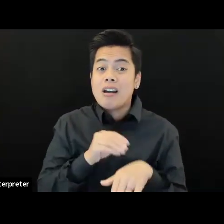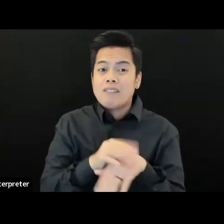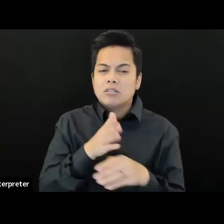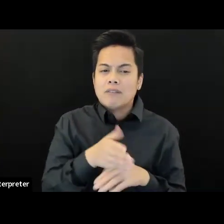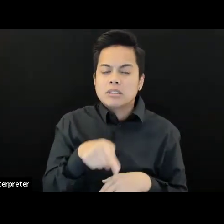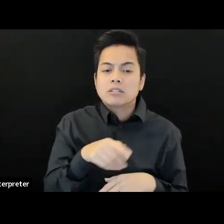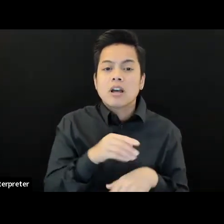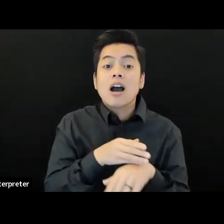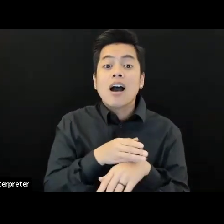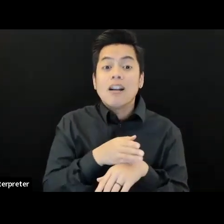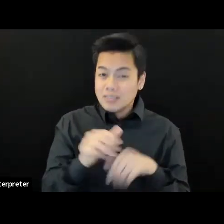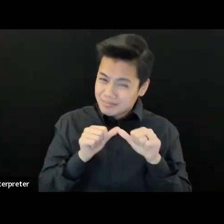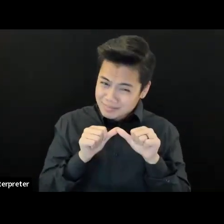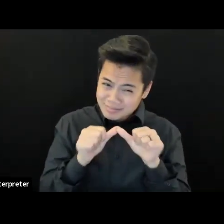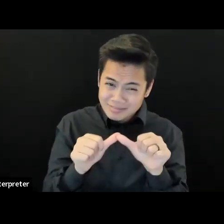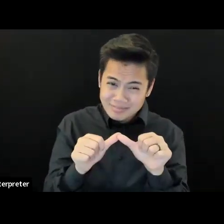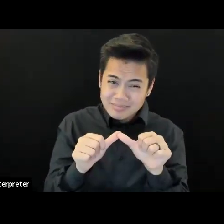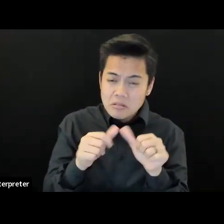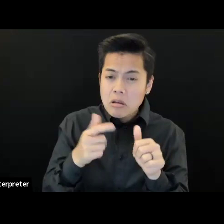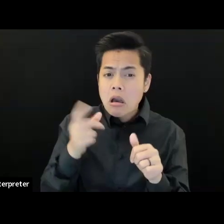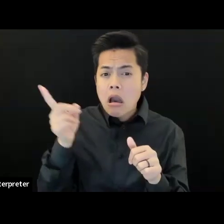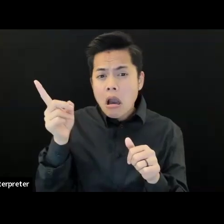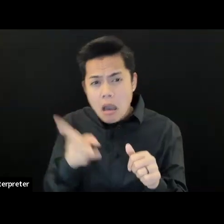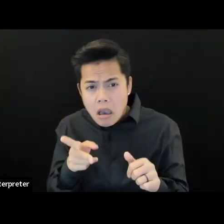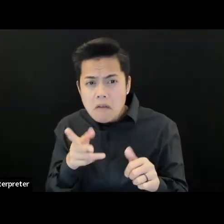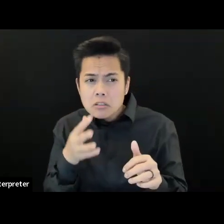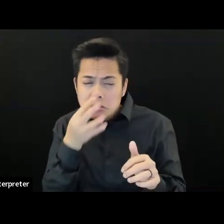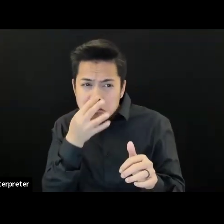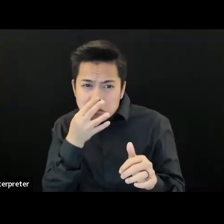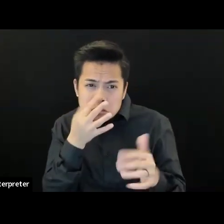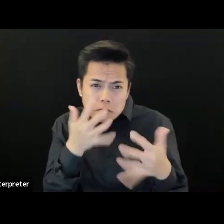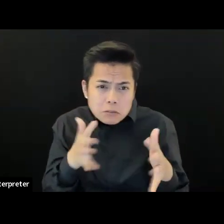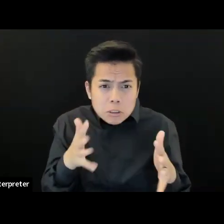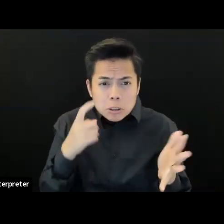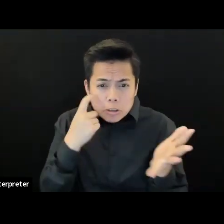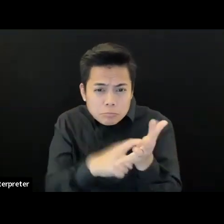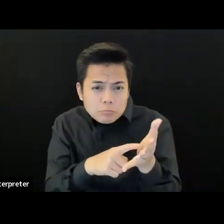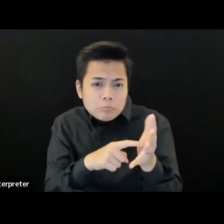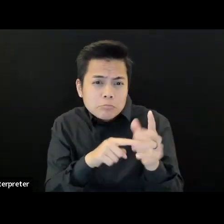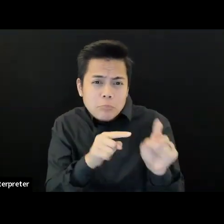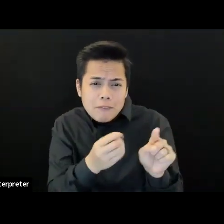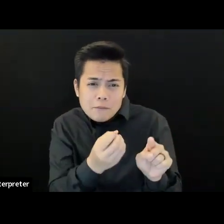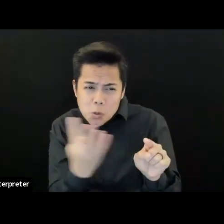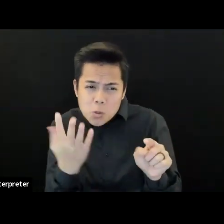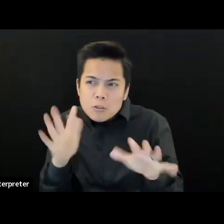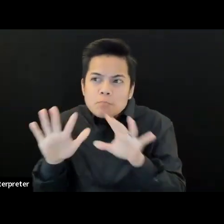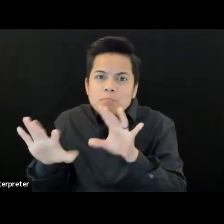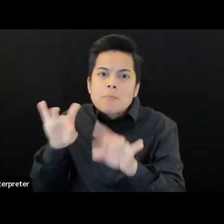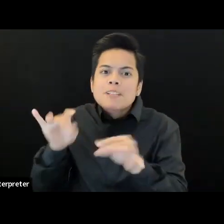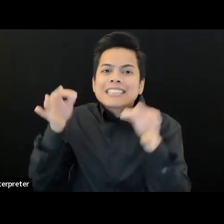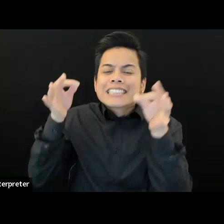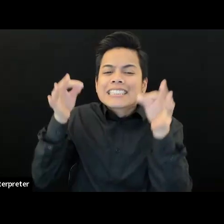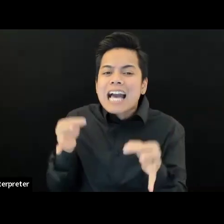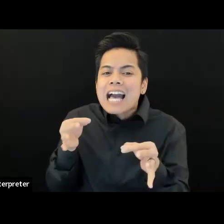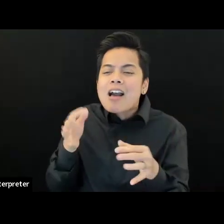We, I see a couple advisory council members, um, here. So thank you for being here. won't out you just yet, but I'm happy that you're with us. And, um,